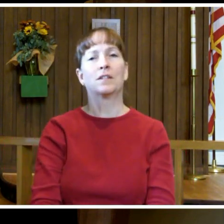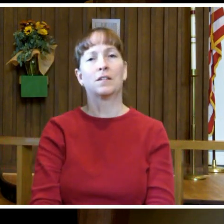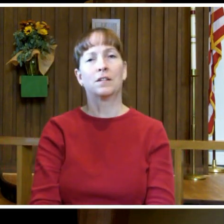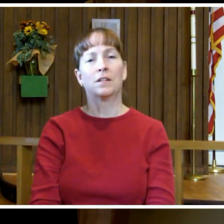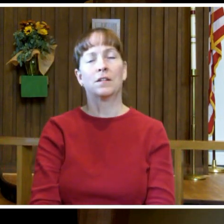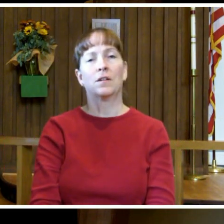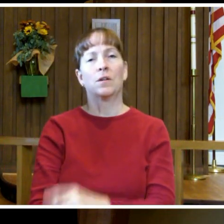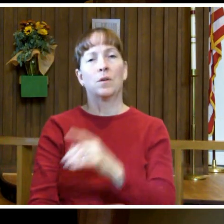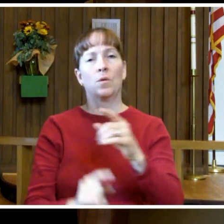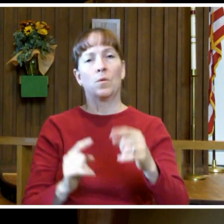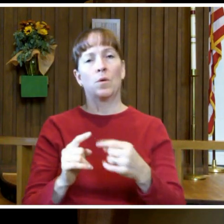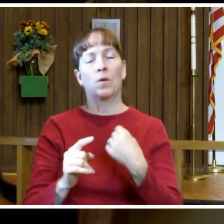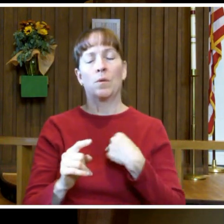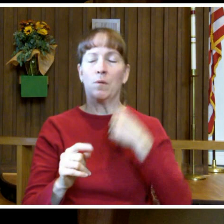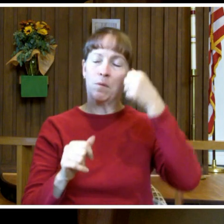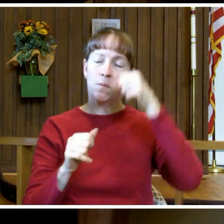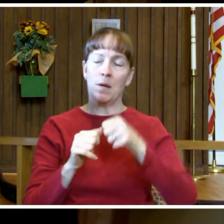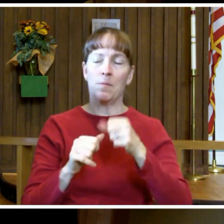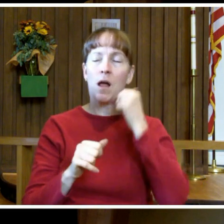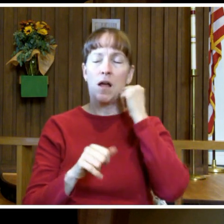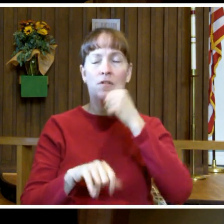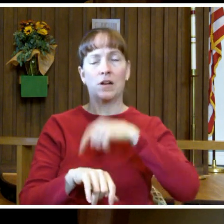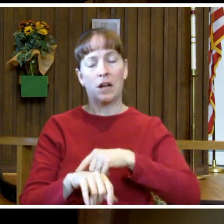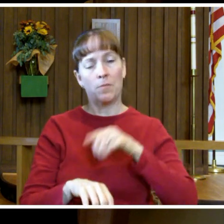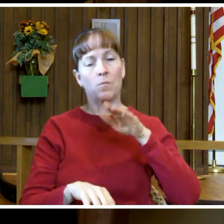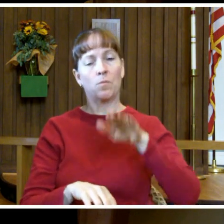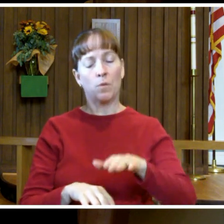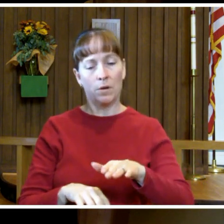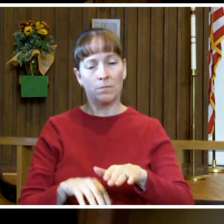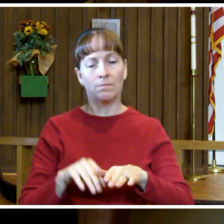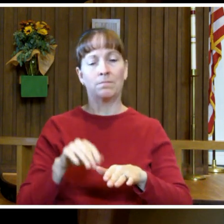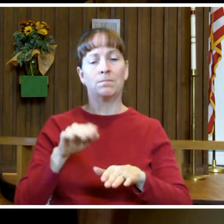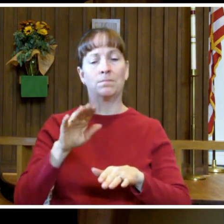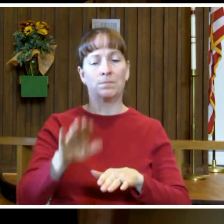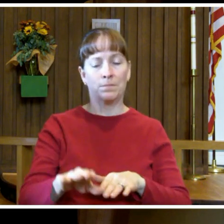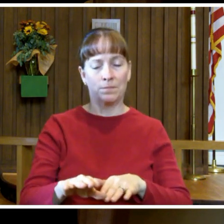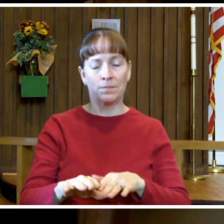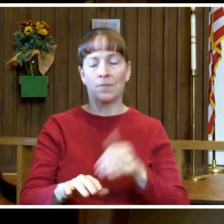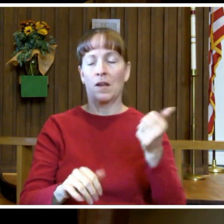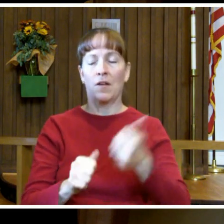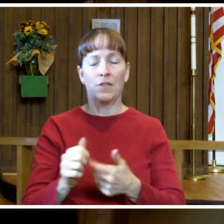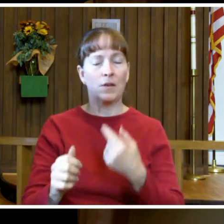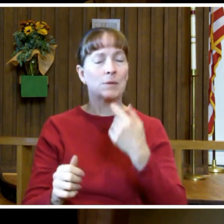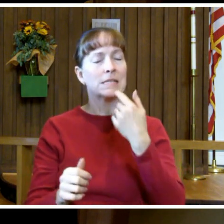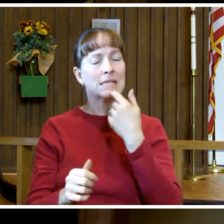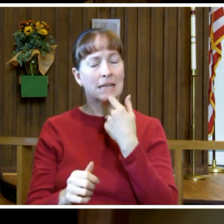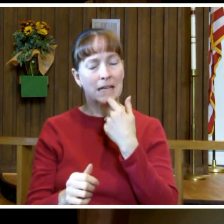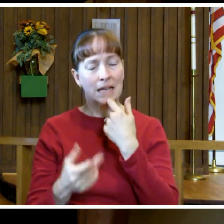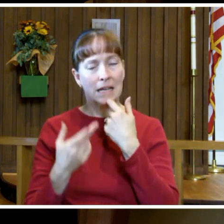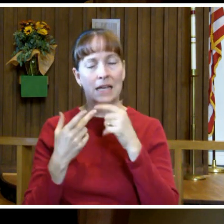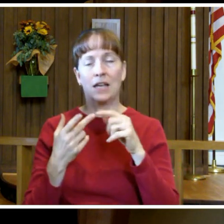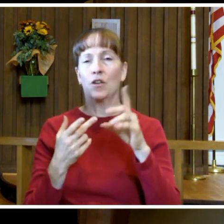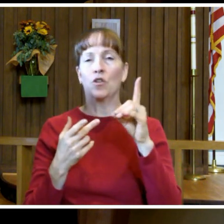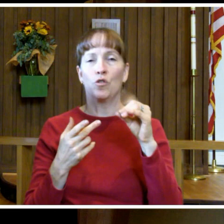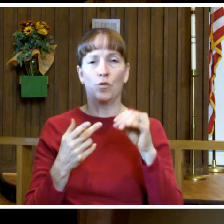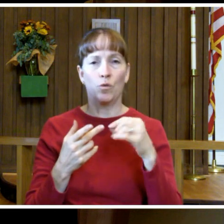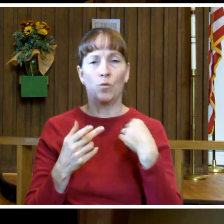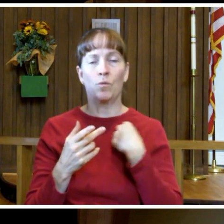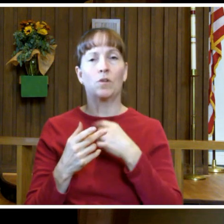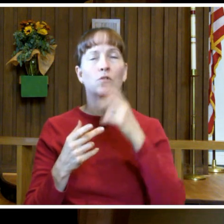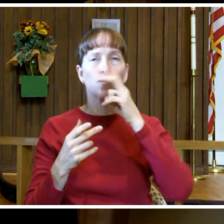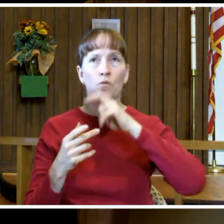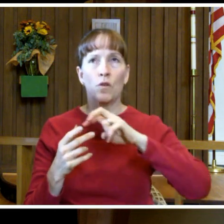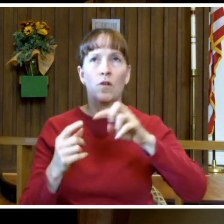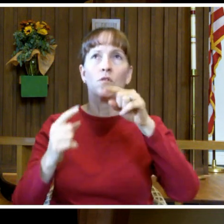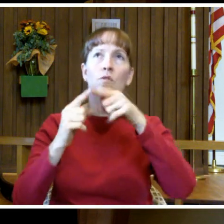When we remember in every step that we take and everything we say and everything we do that we are on a journey to